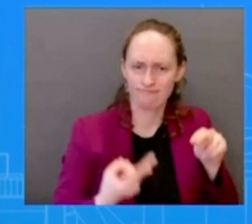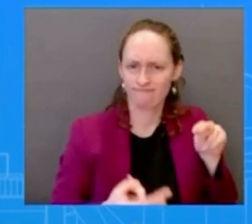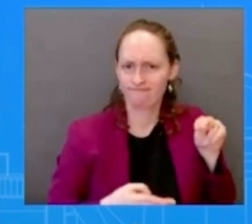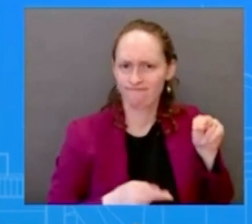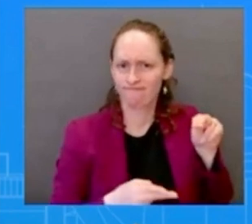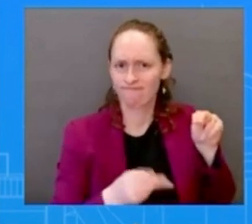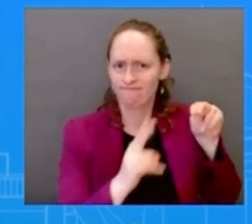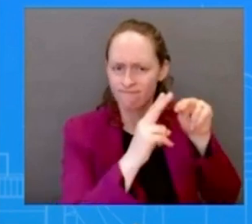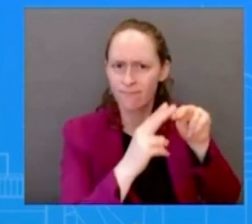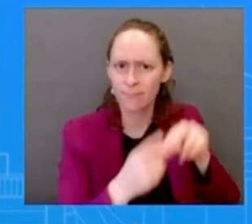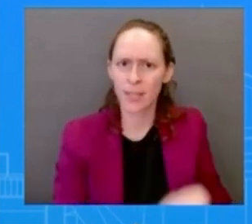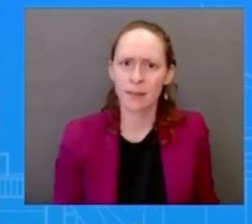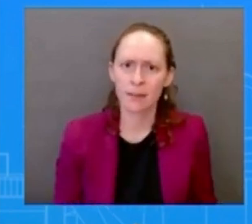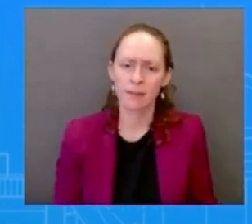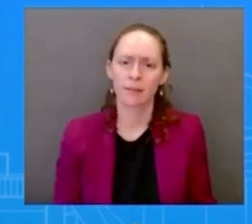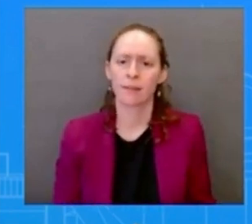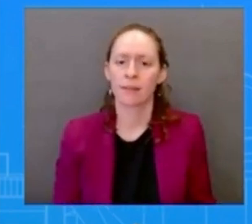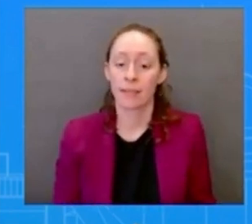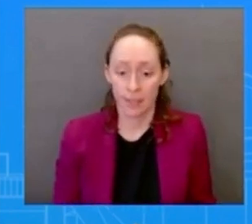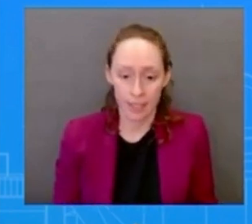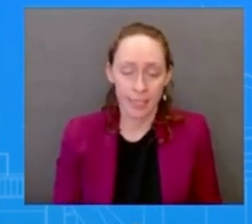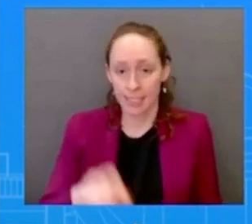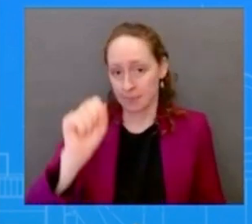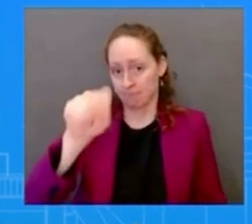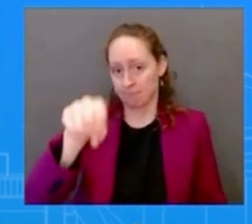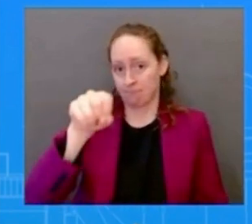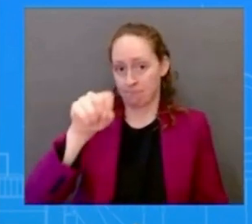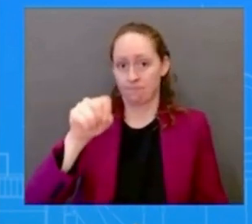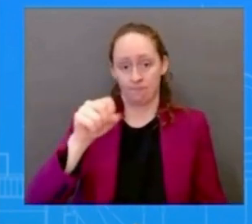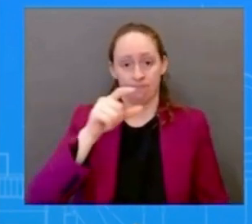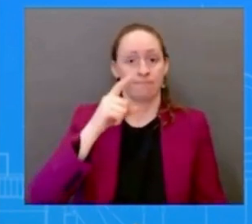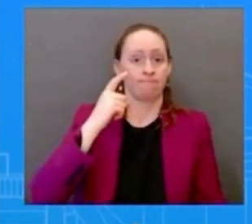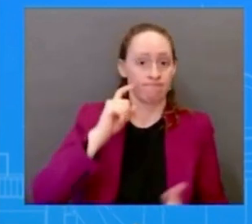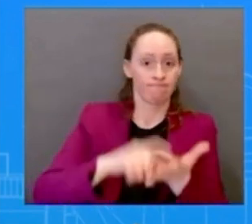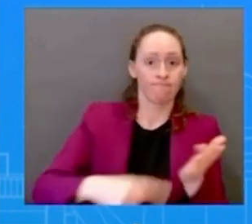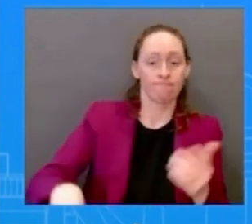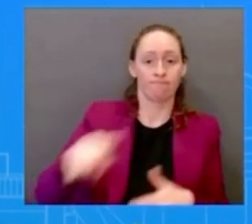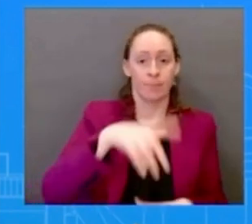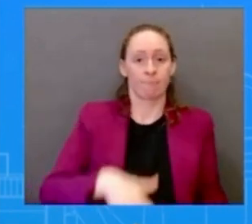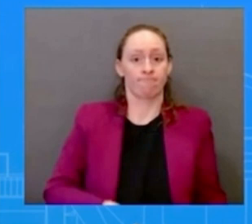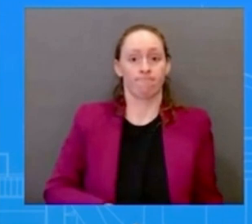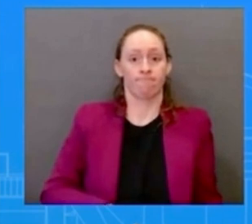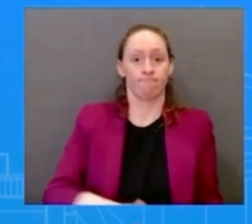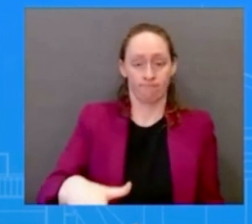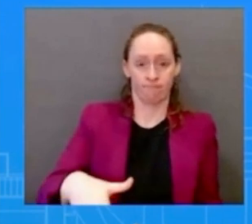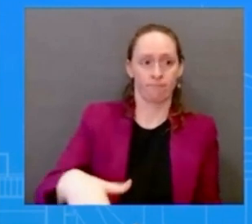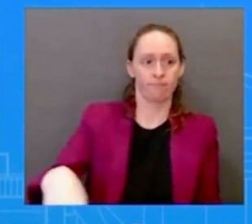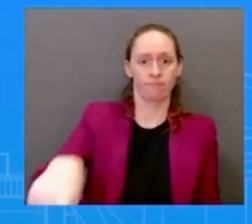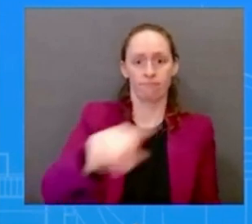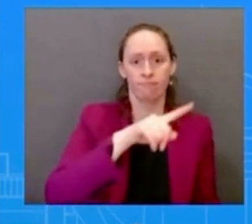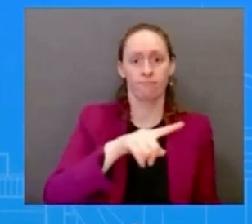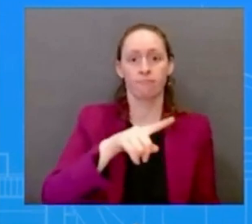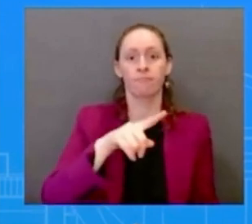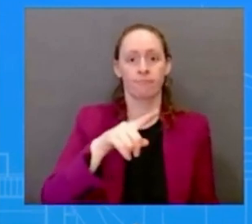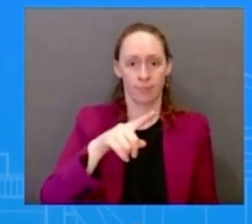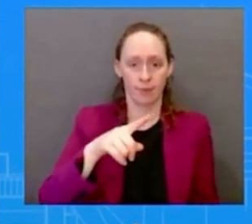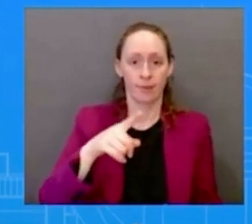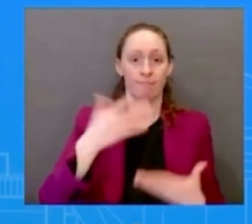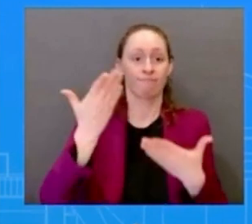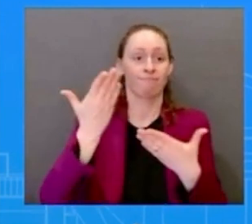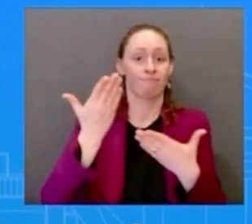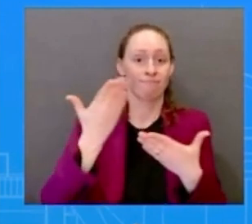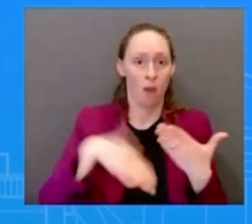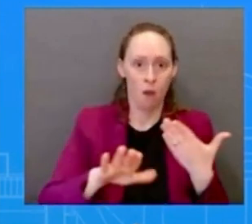long pregnant and post-mortem women have gotten the short have been short shifted here which is exactly why the president and congressional democrats are